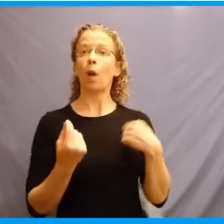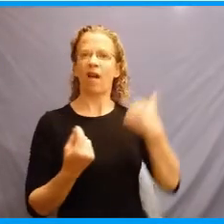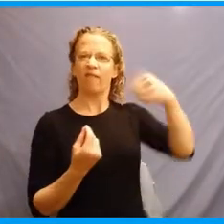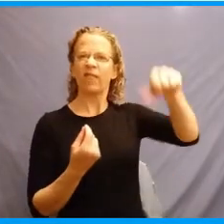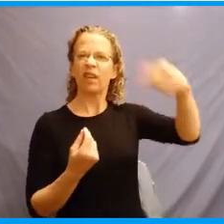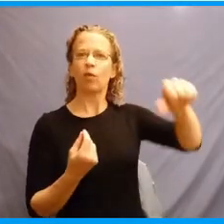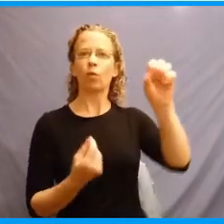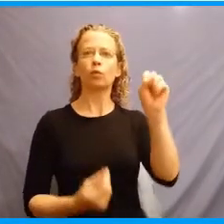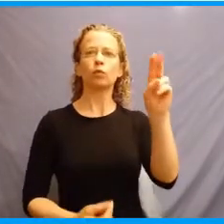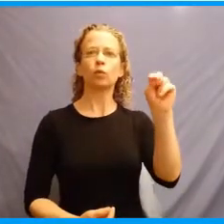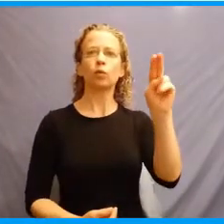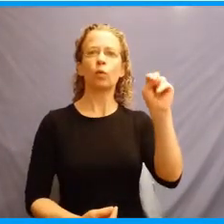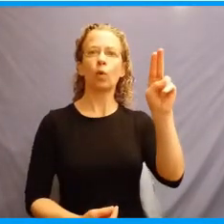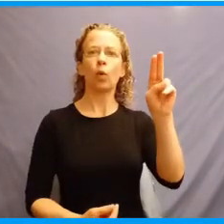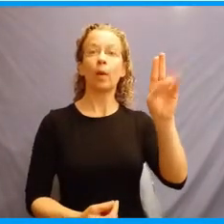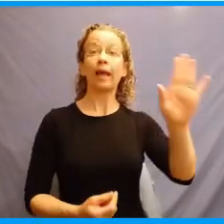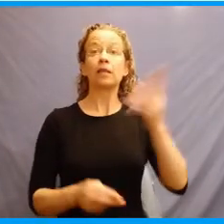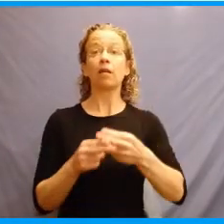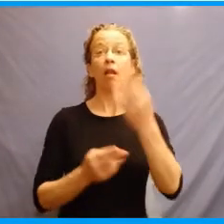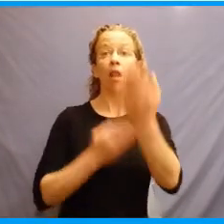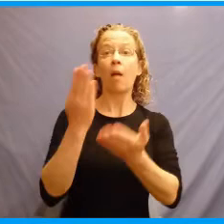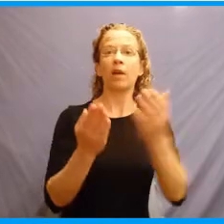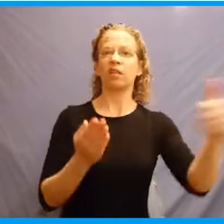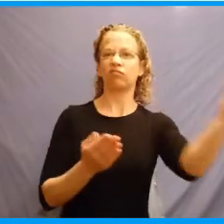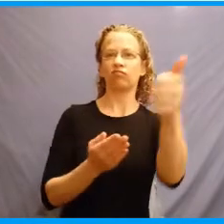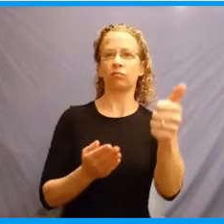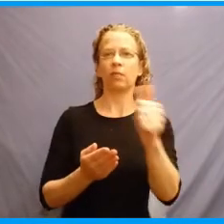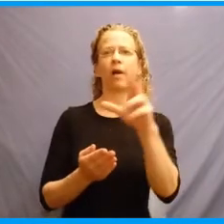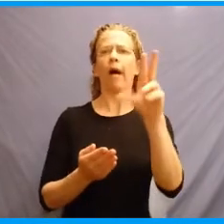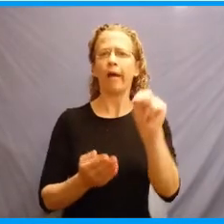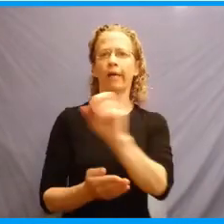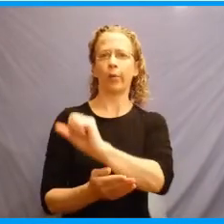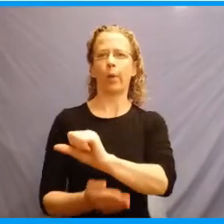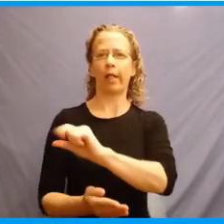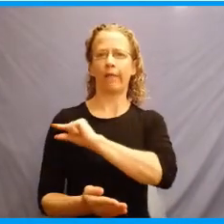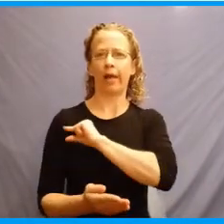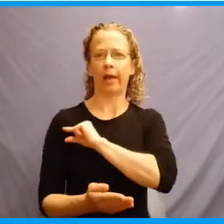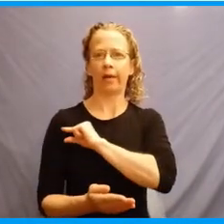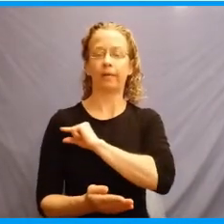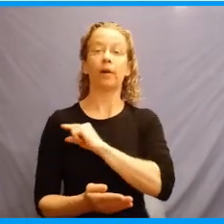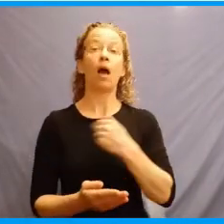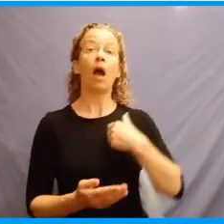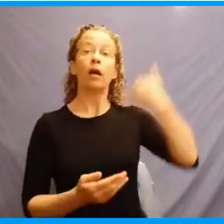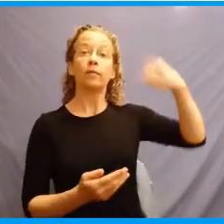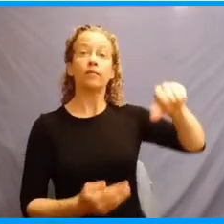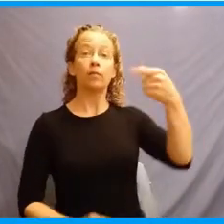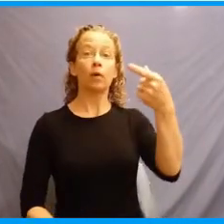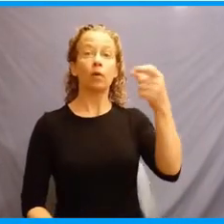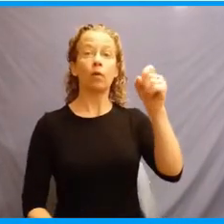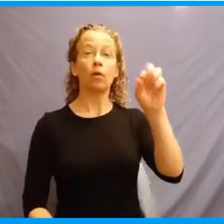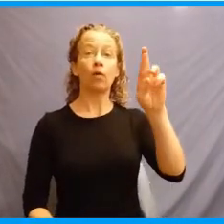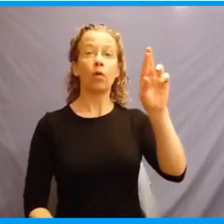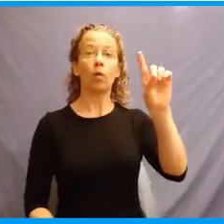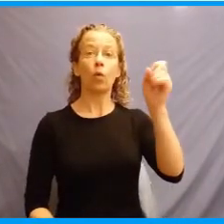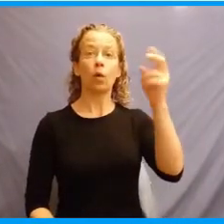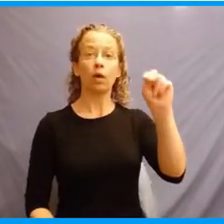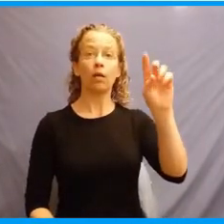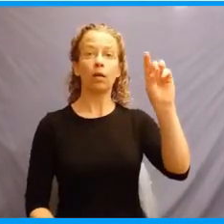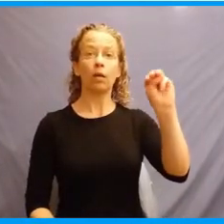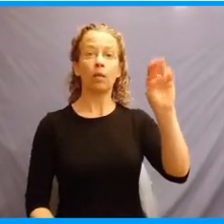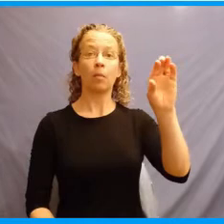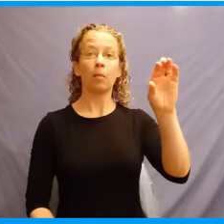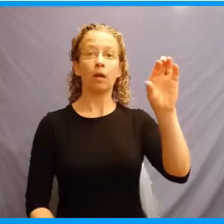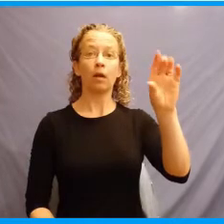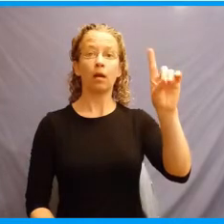Sununu's unqualified nominees as an executive counselor. I vetoed Gordon McDonald, a right